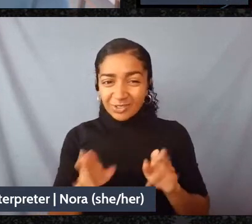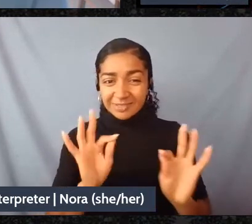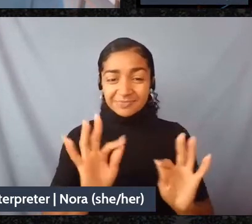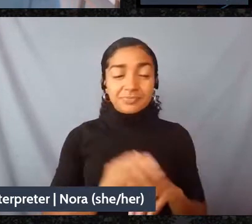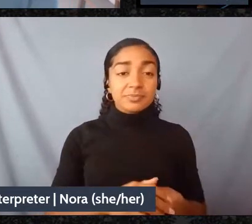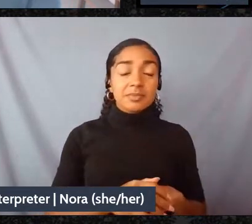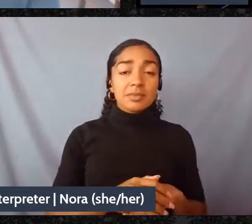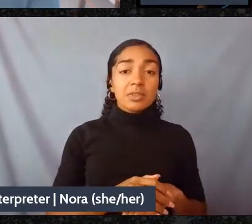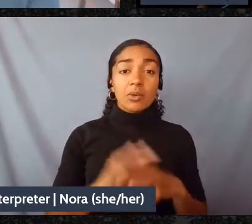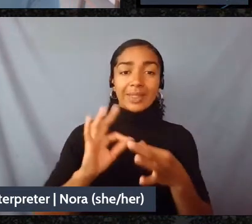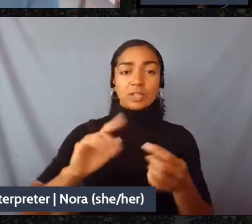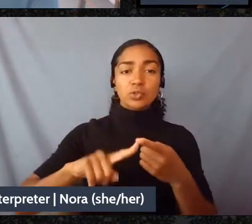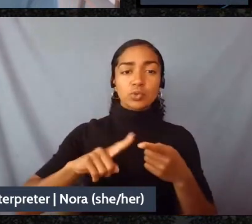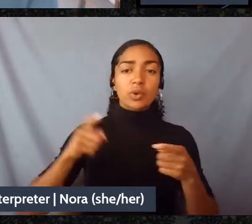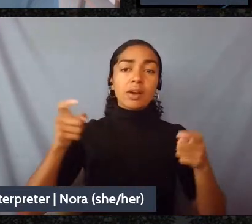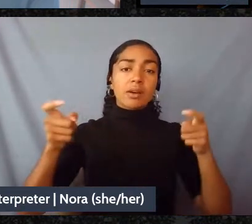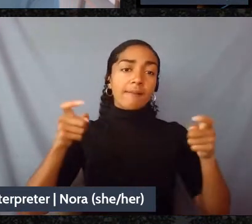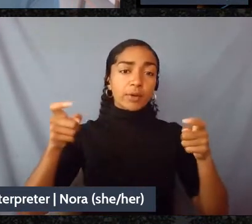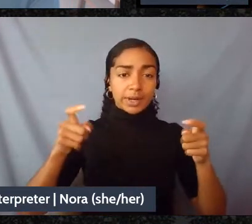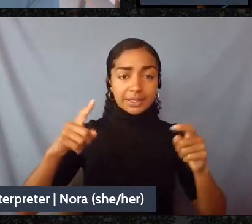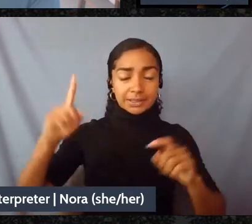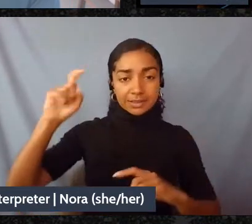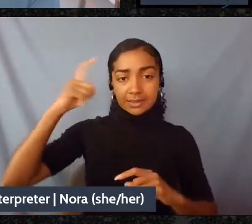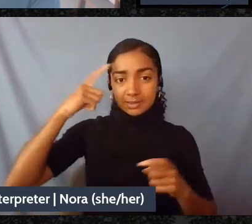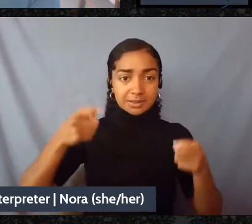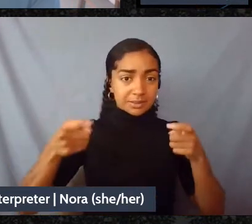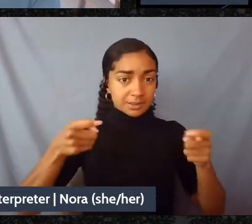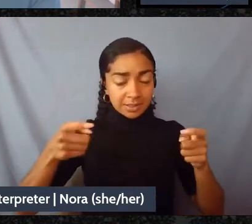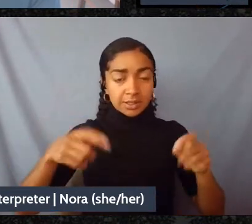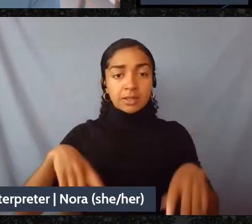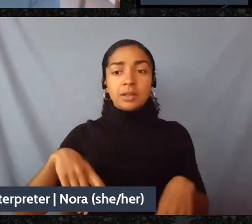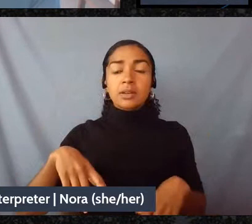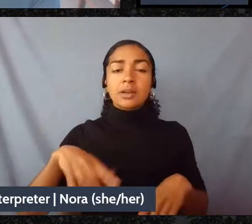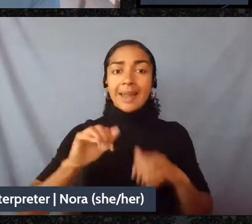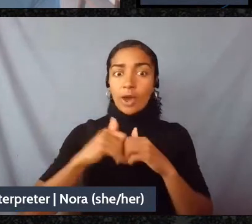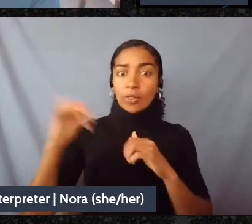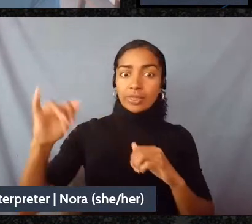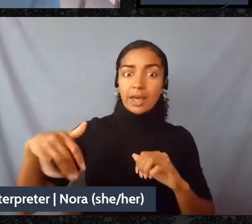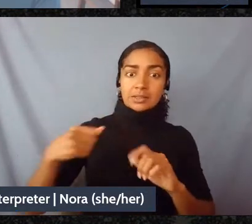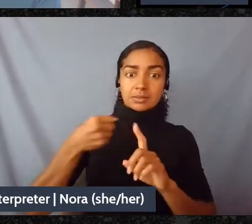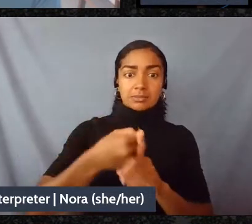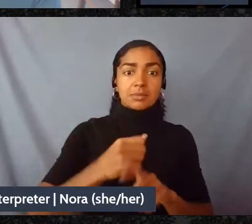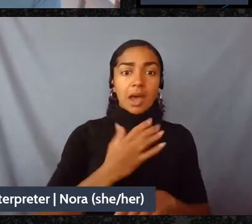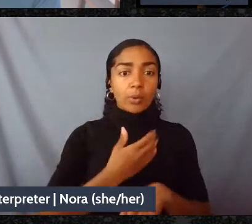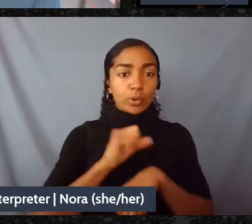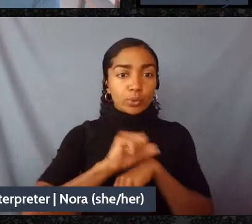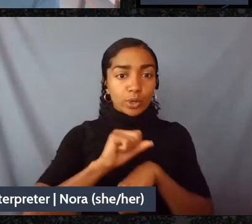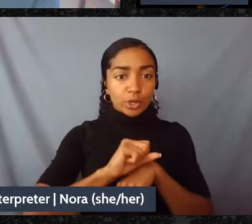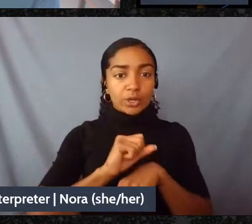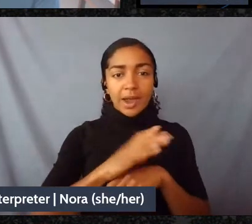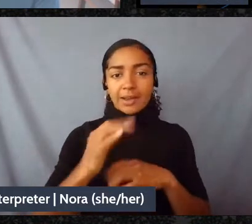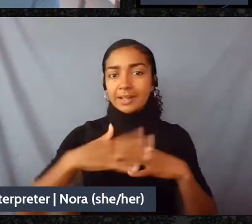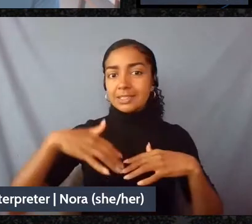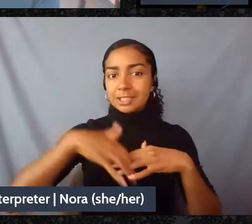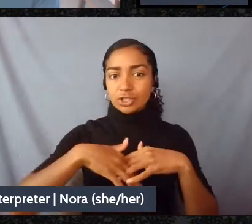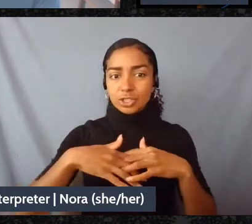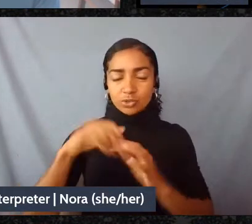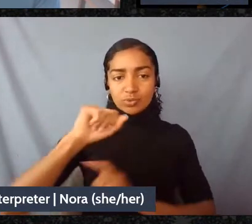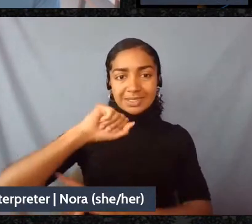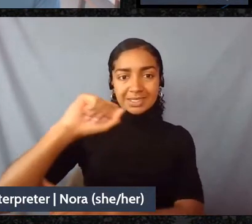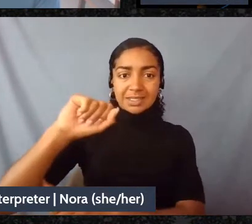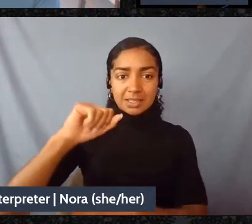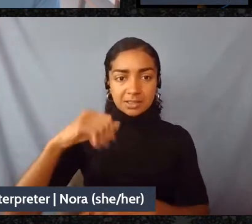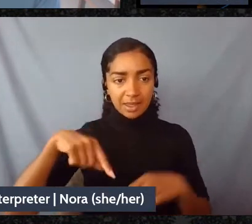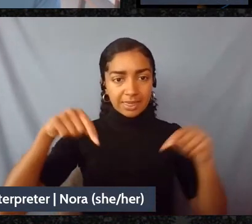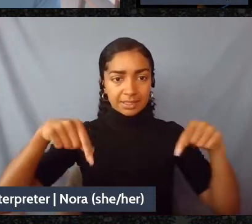It's about governance and how that's impacted, you know, our work and indigenous resistance in this